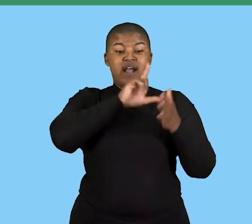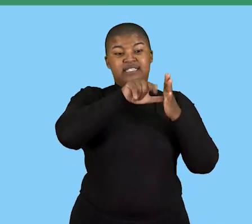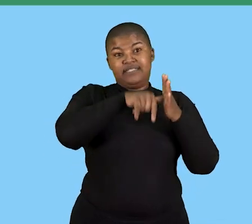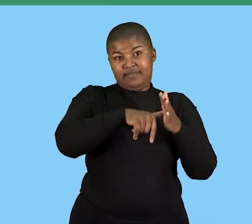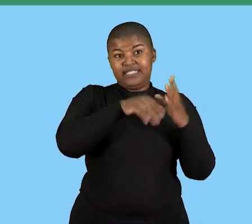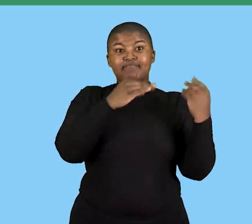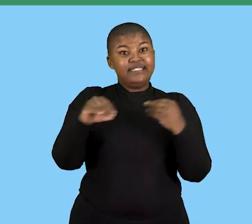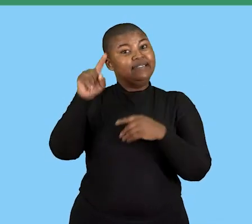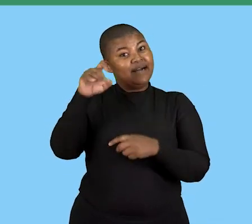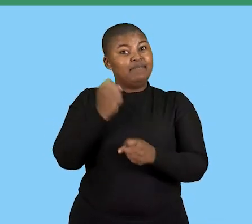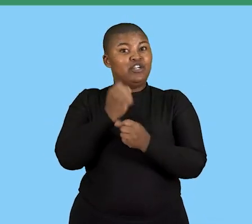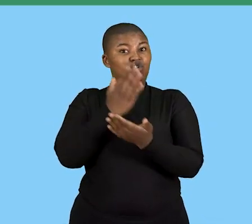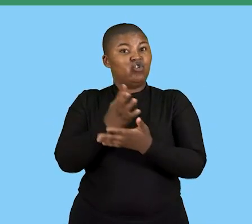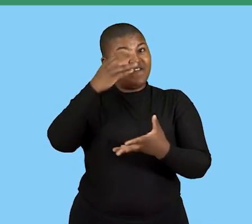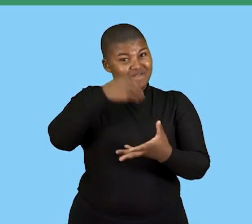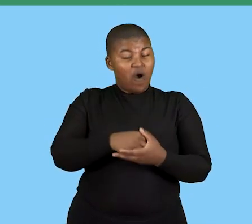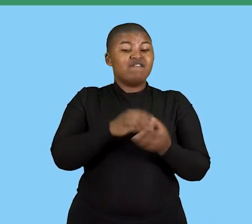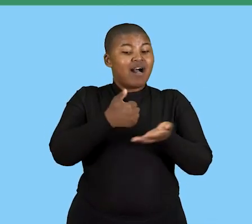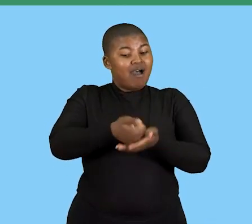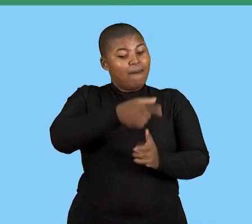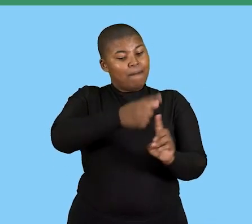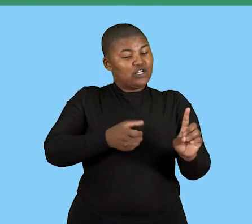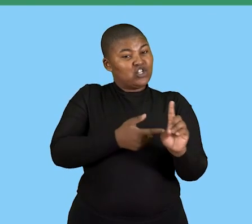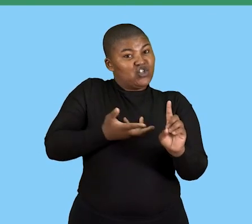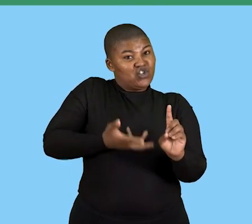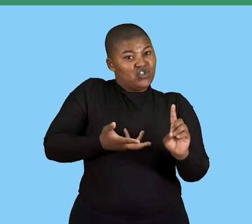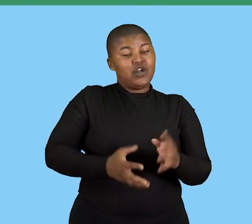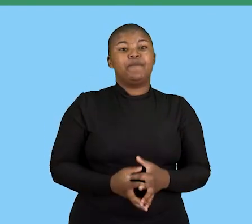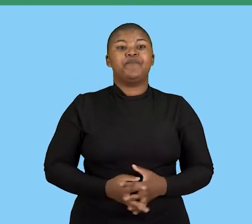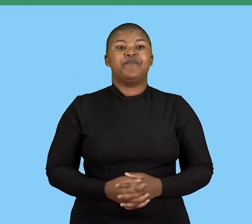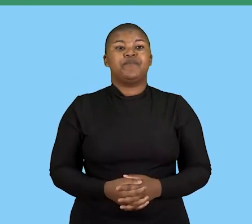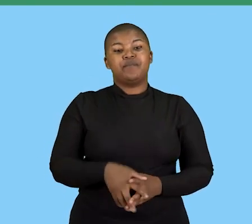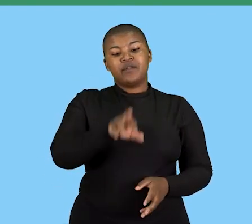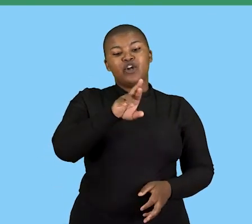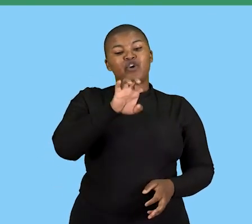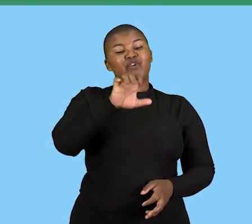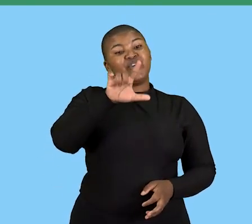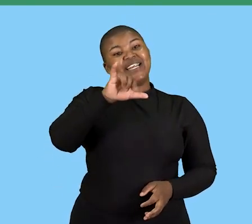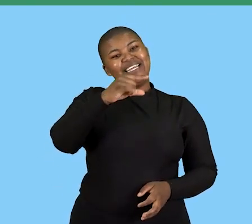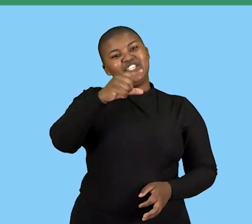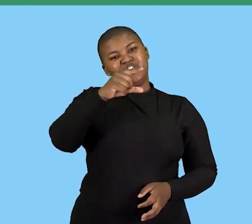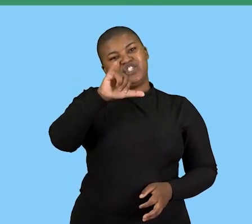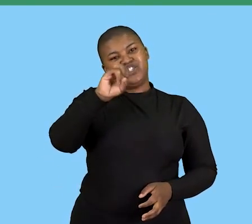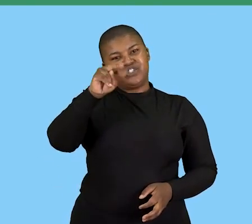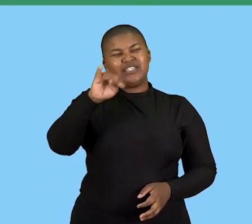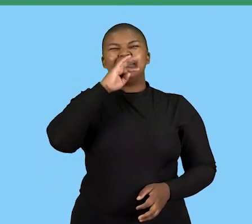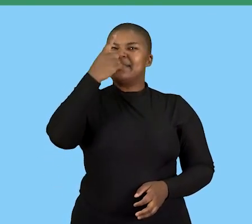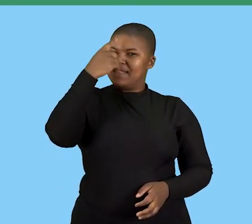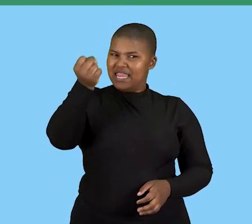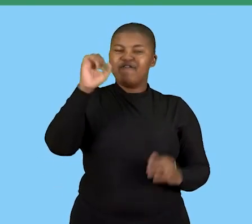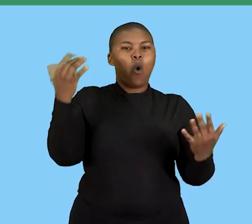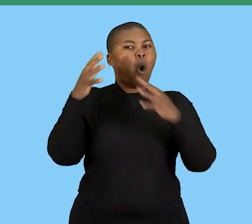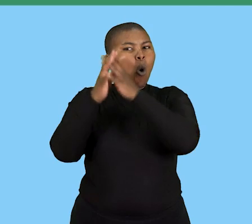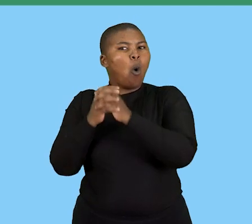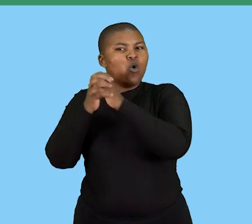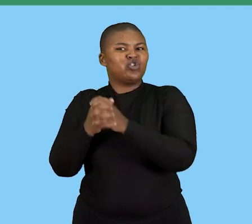such a person. Then, aspect is religion, which refers to a belief in or worship of